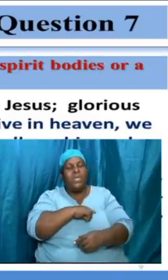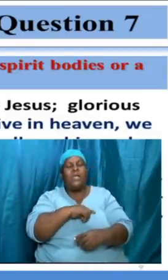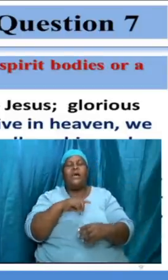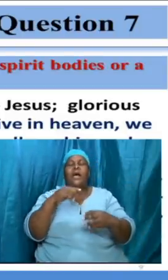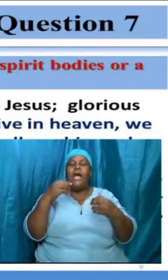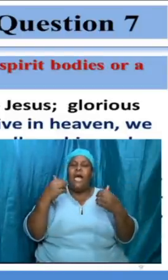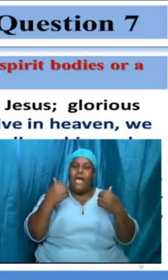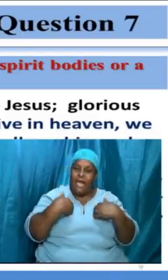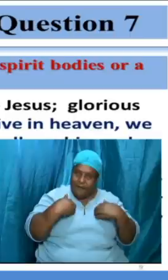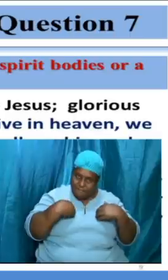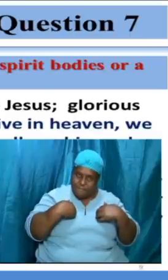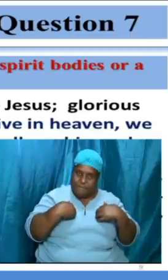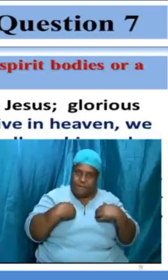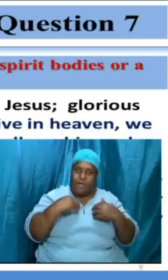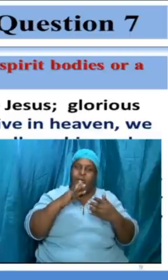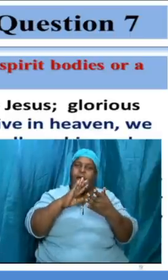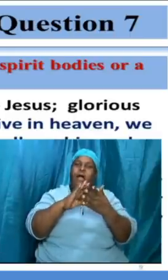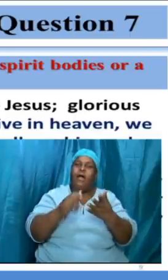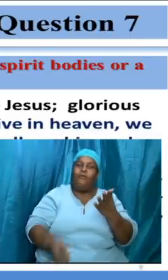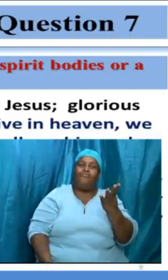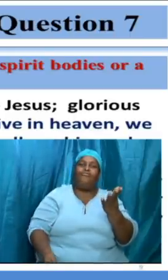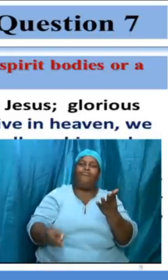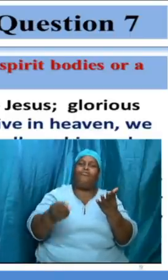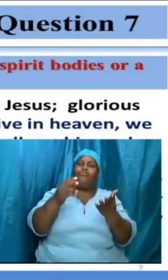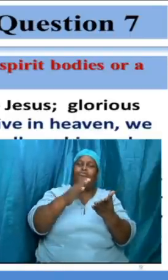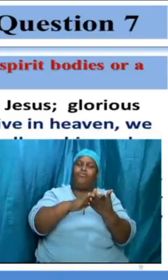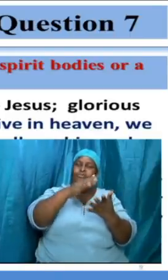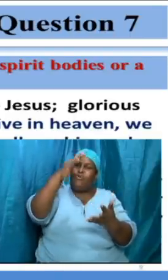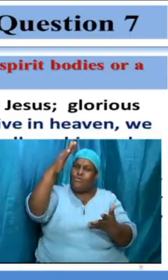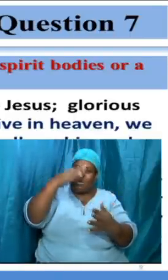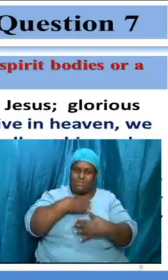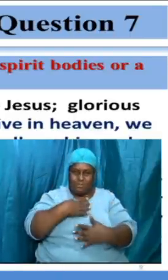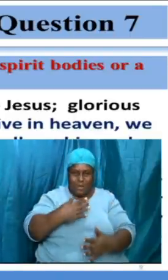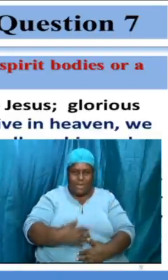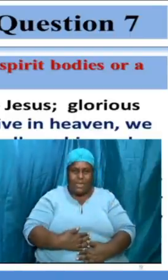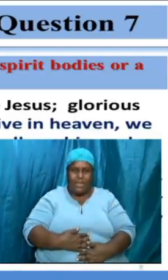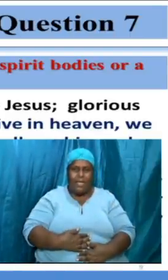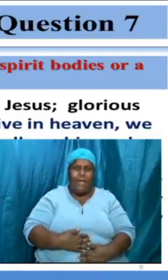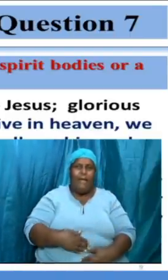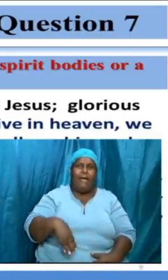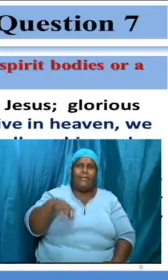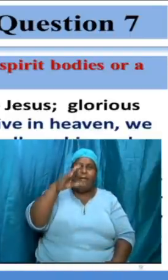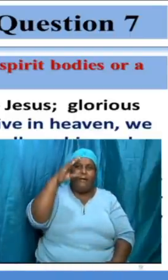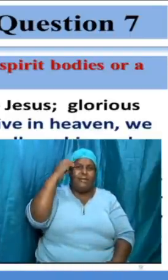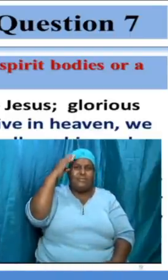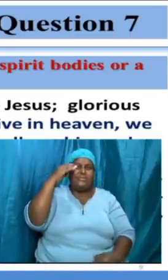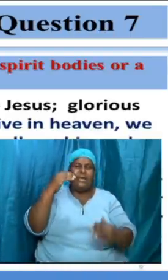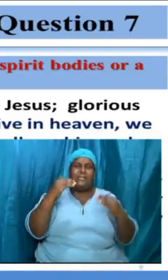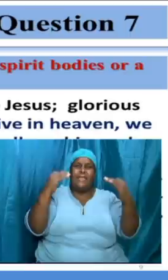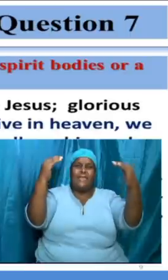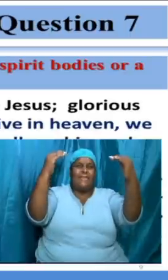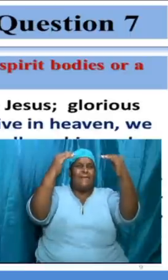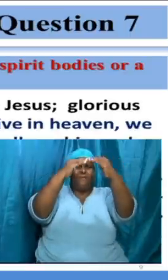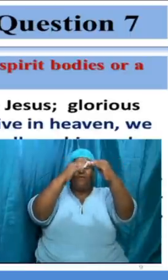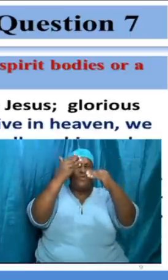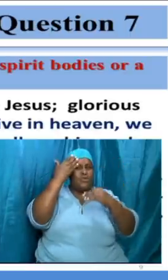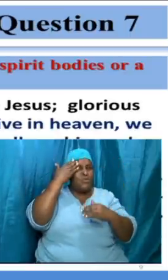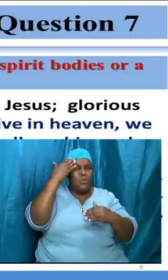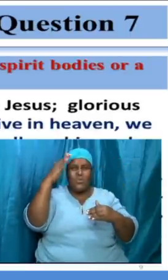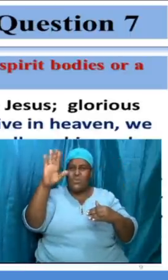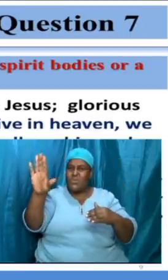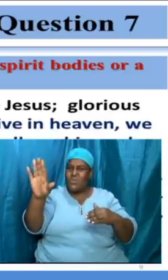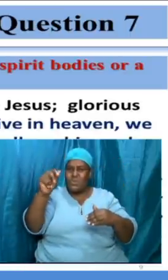in consciousness at a level not known for man right now we are